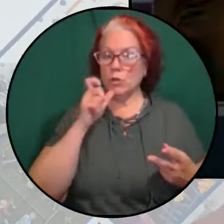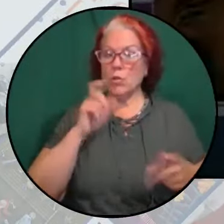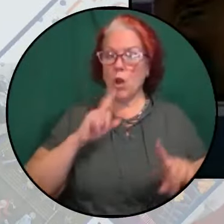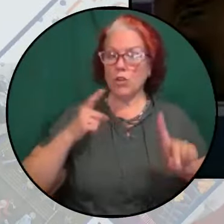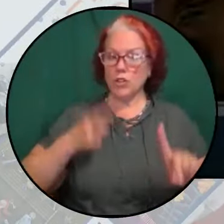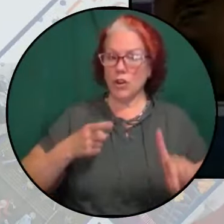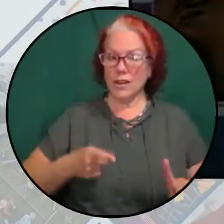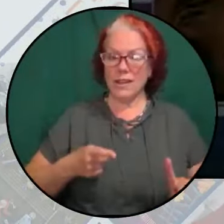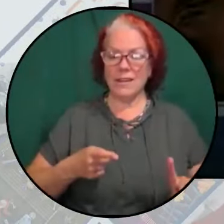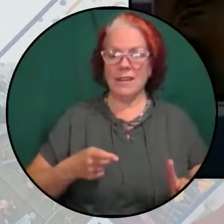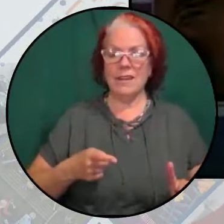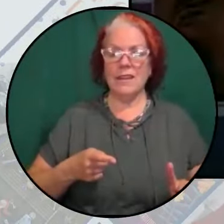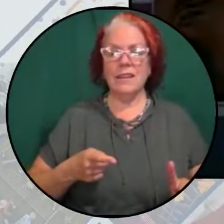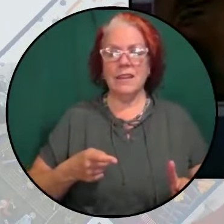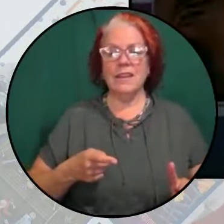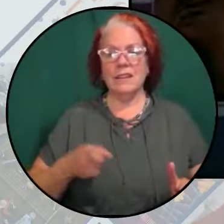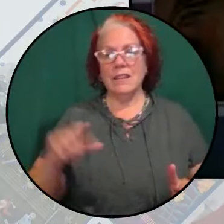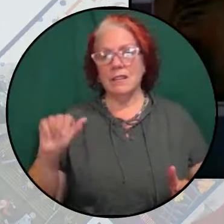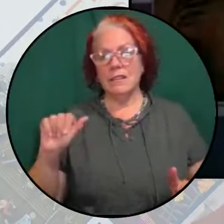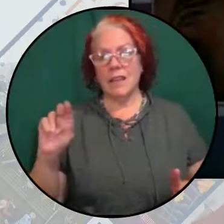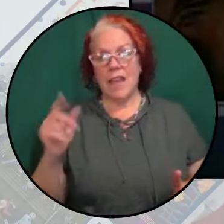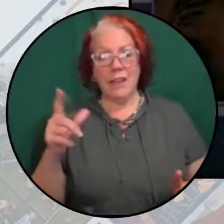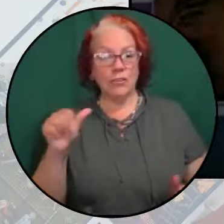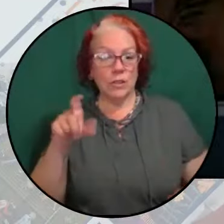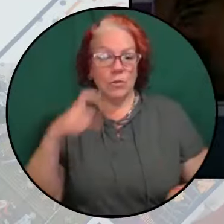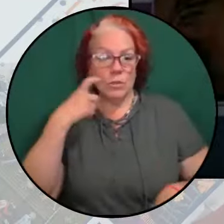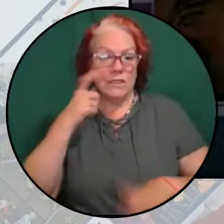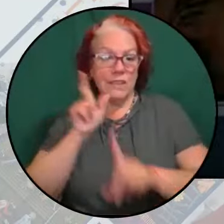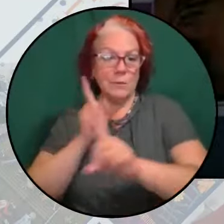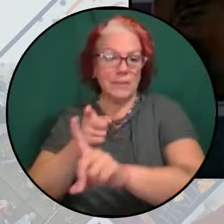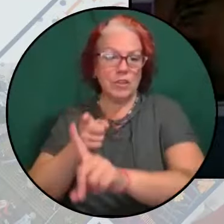targeted. Angela is targeted.